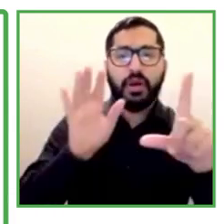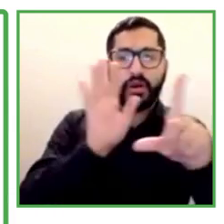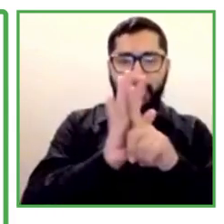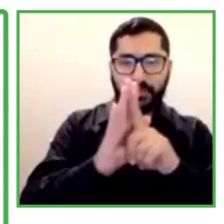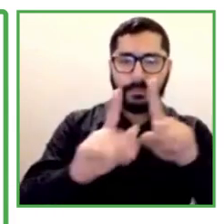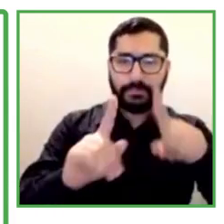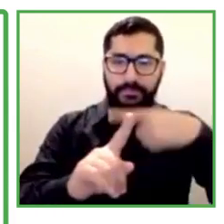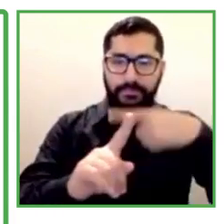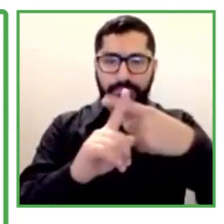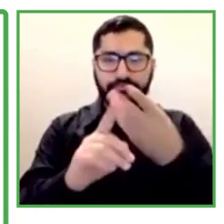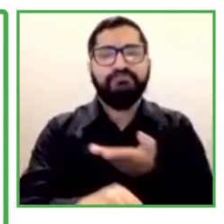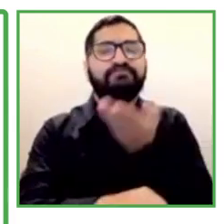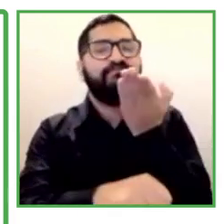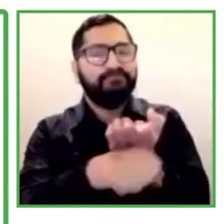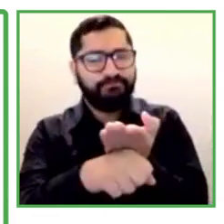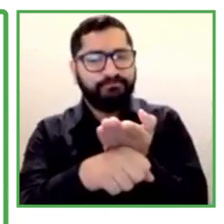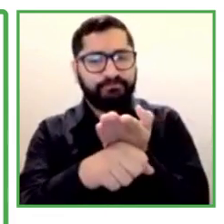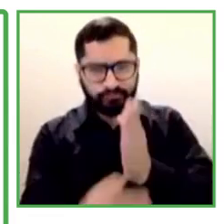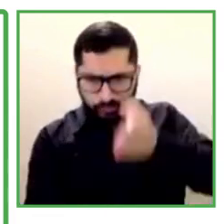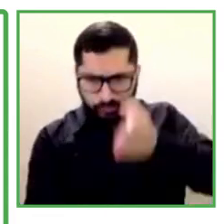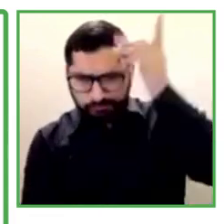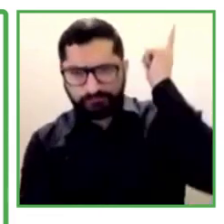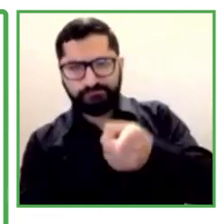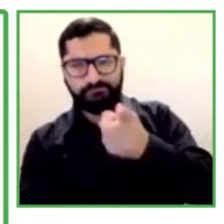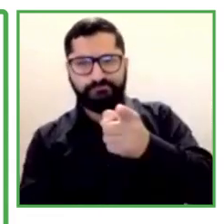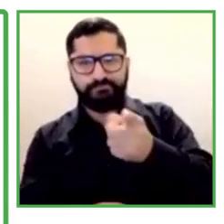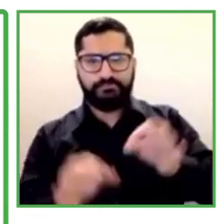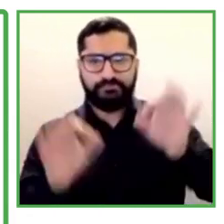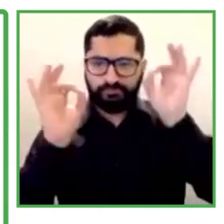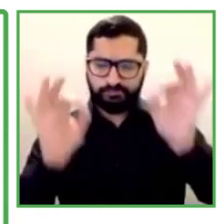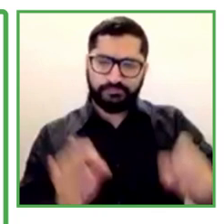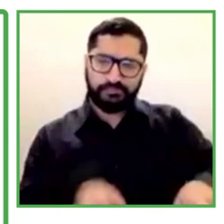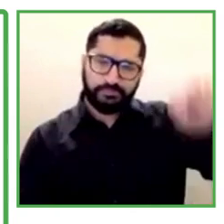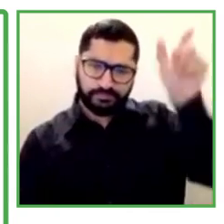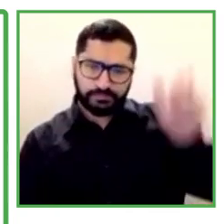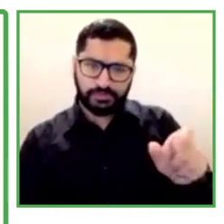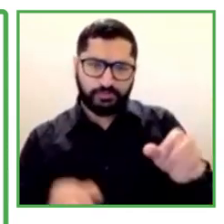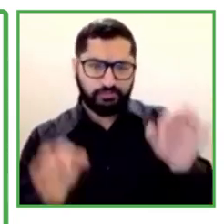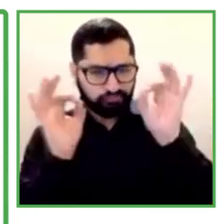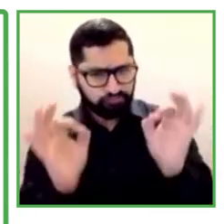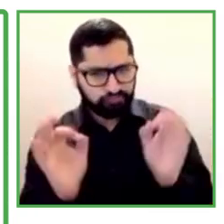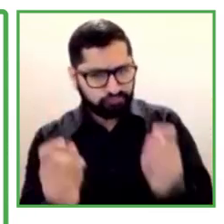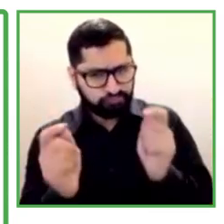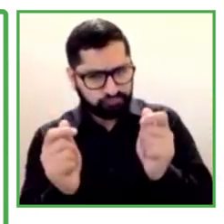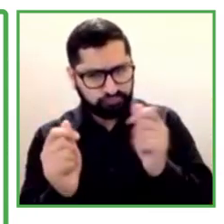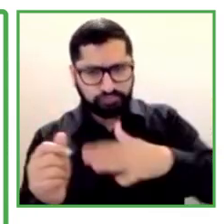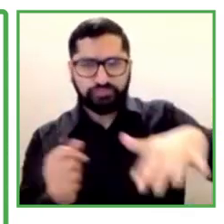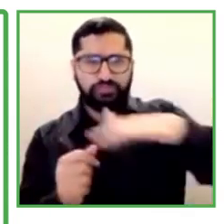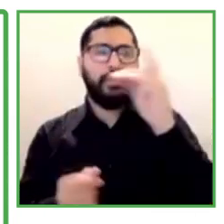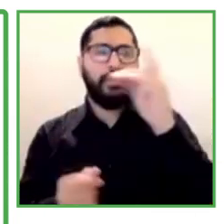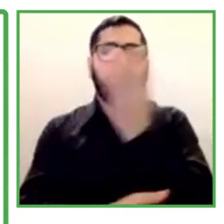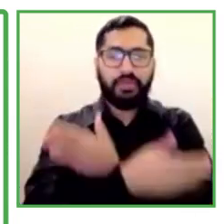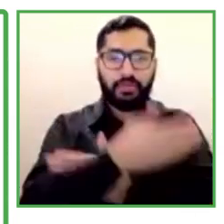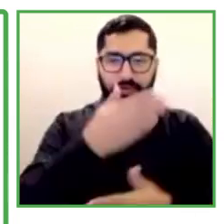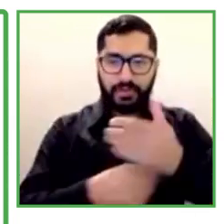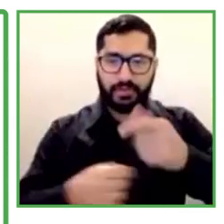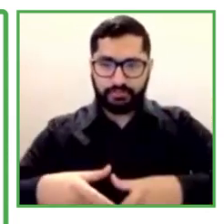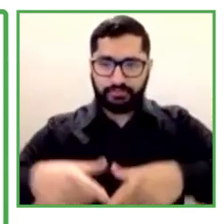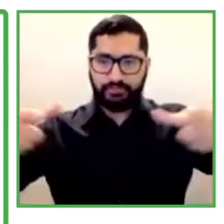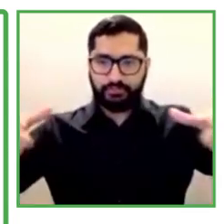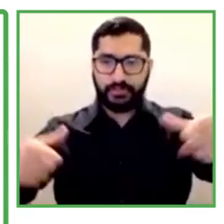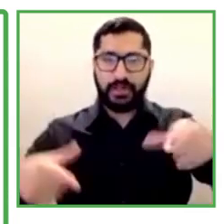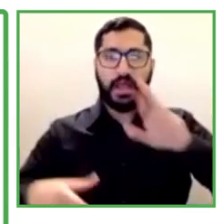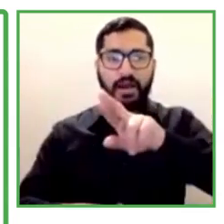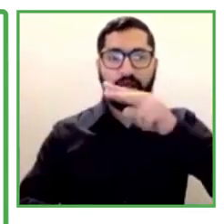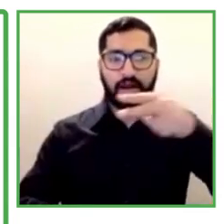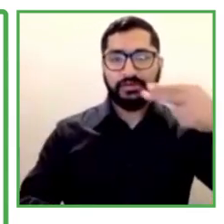asks us as a company to have an expert on disability in human resources. So